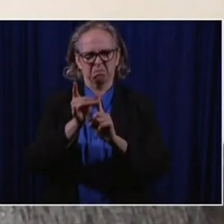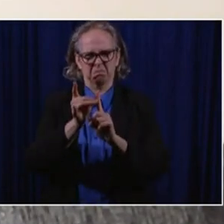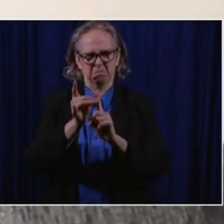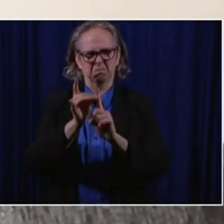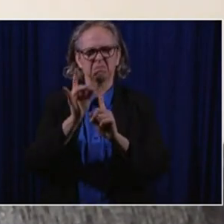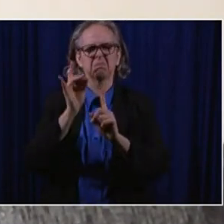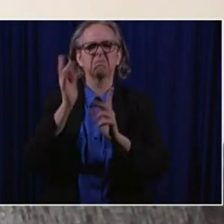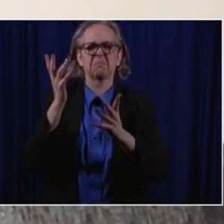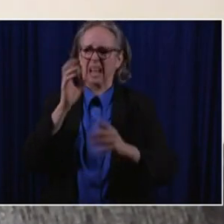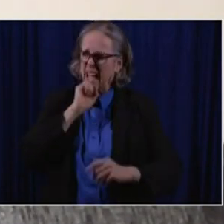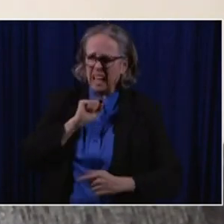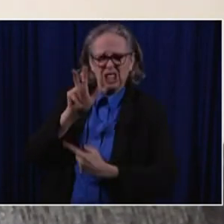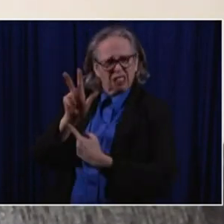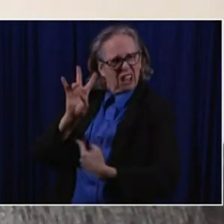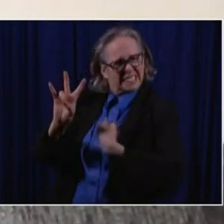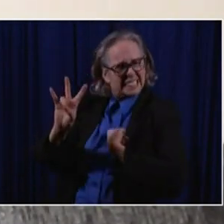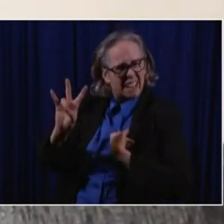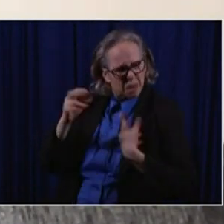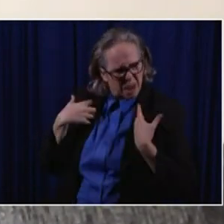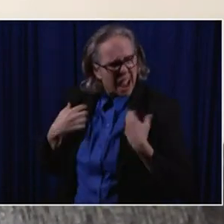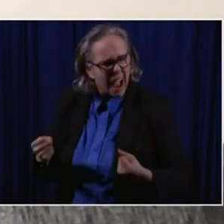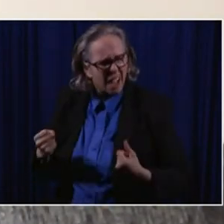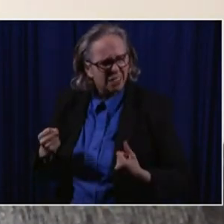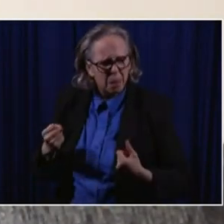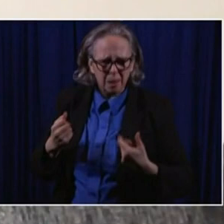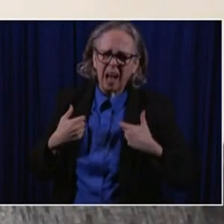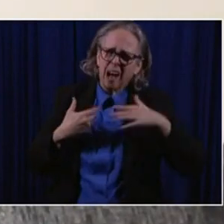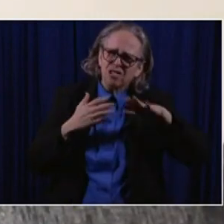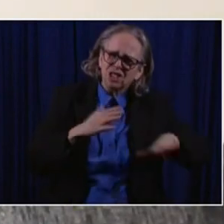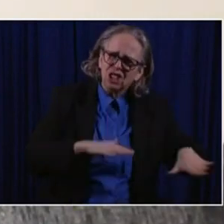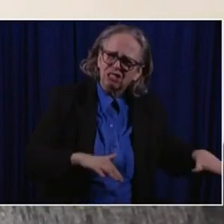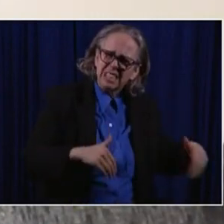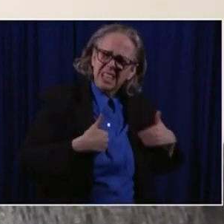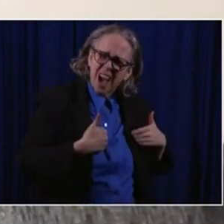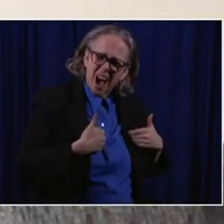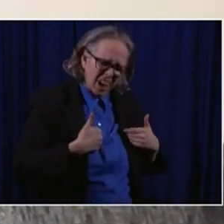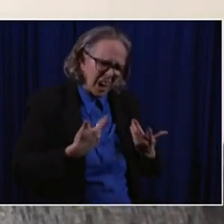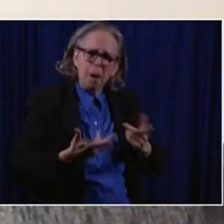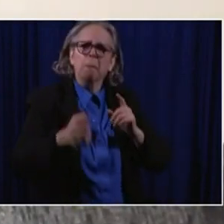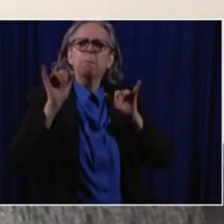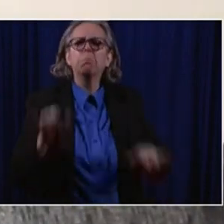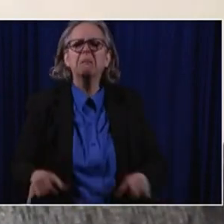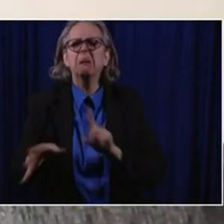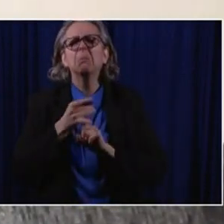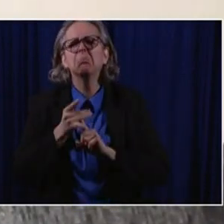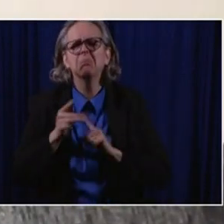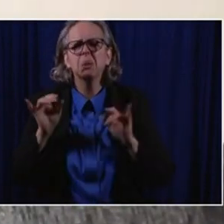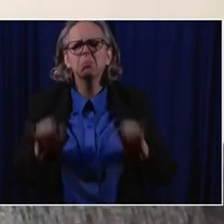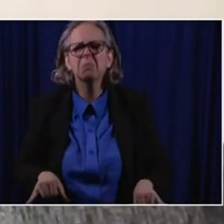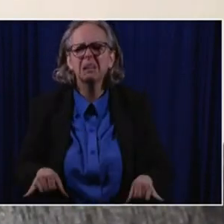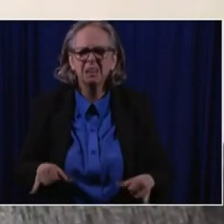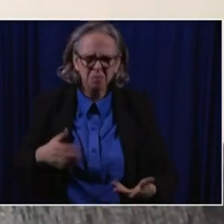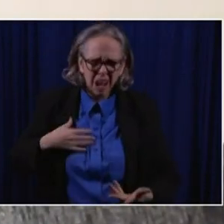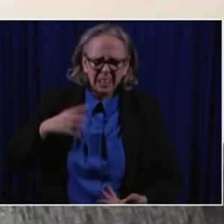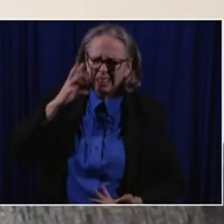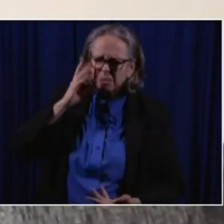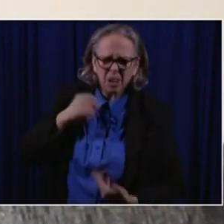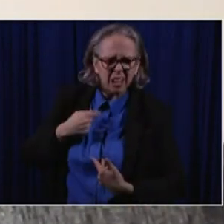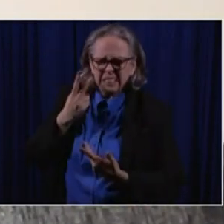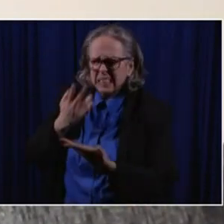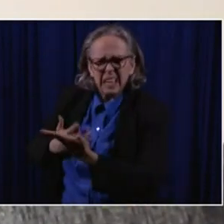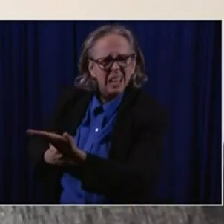has two kids and I've been there and I've watched people die of it. And now I'm going through it myself. So,